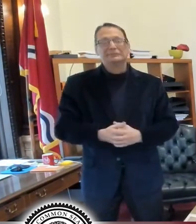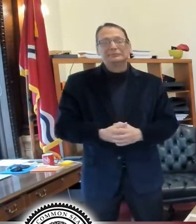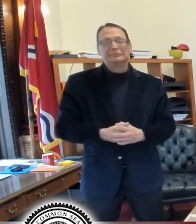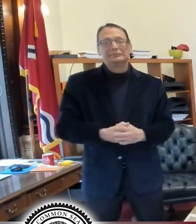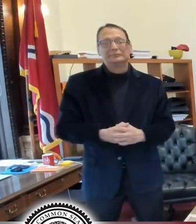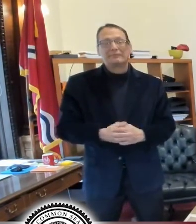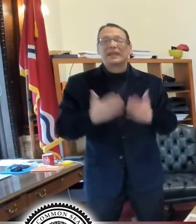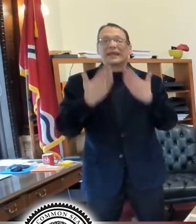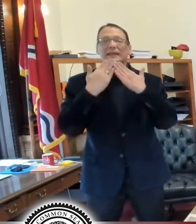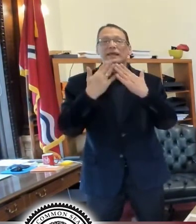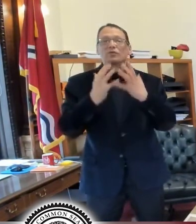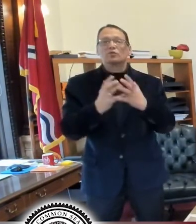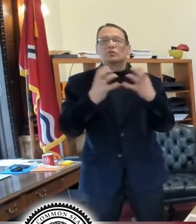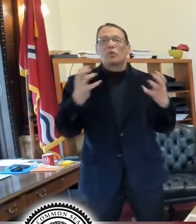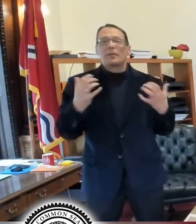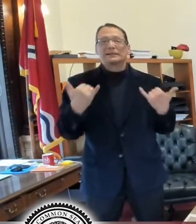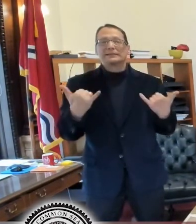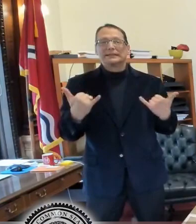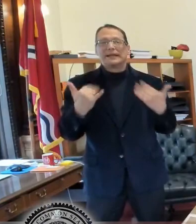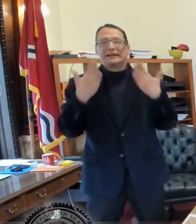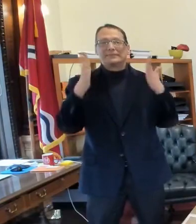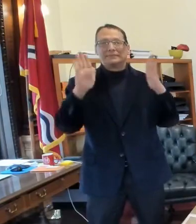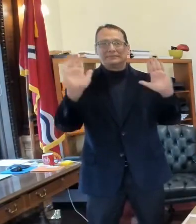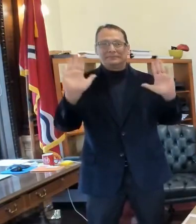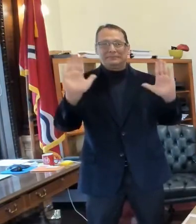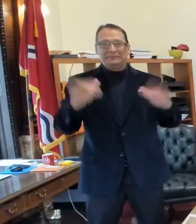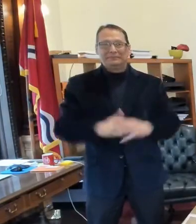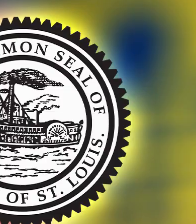and thank you so much for being with us today. Thanks.